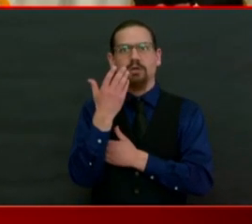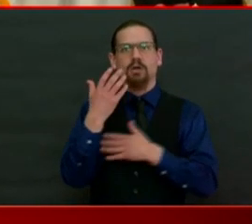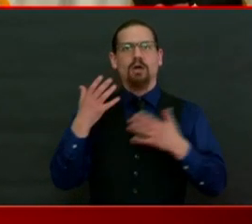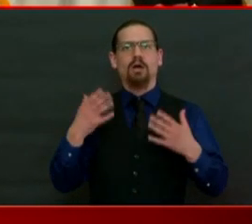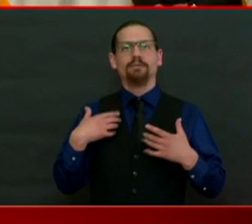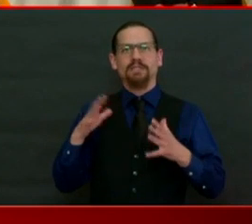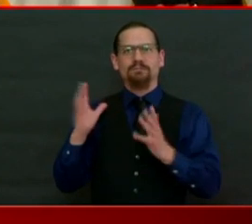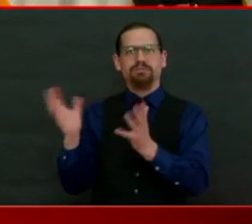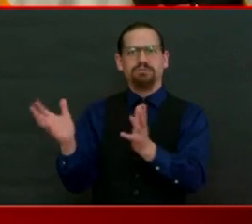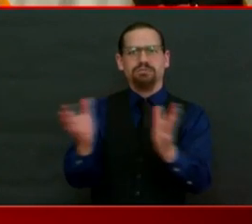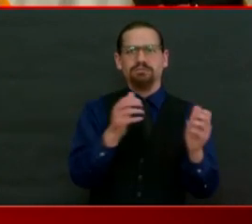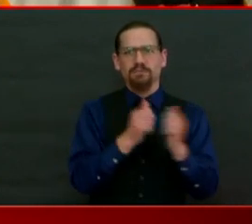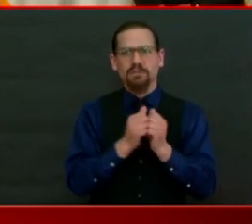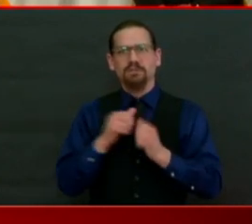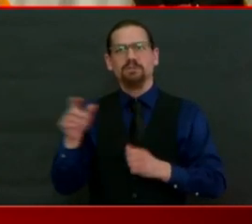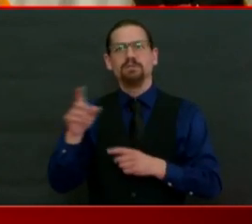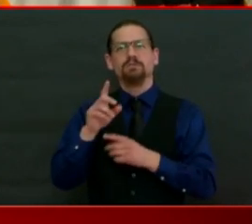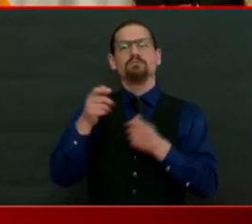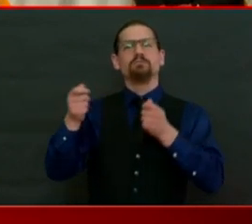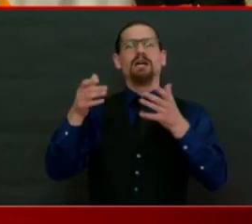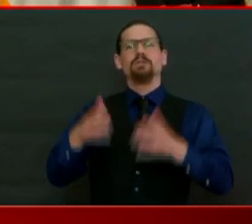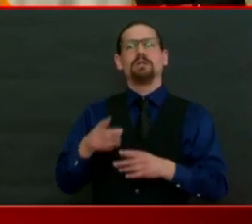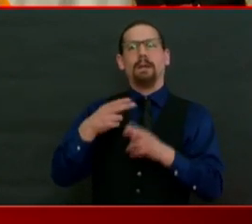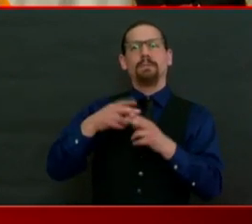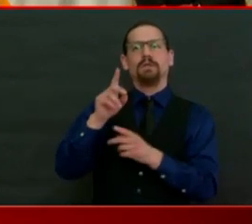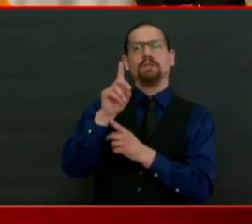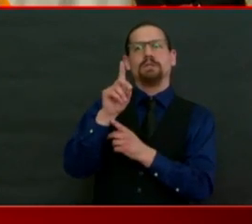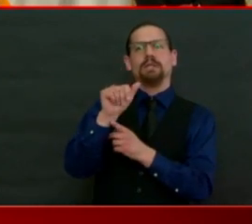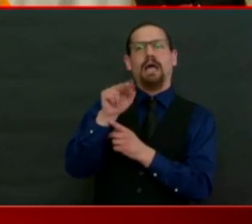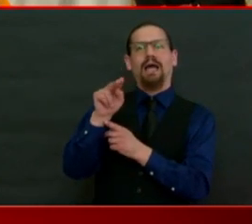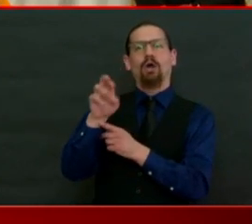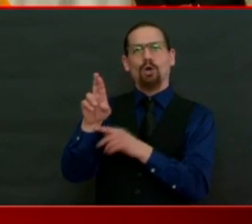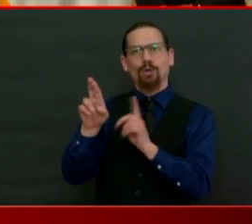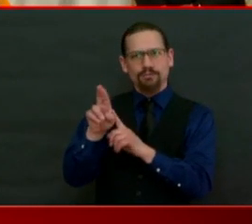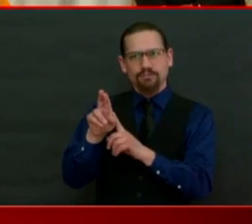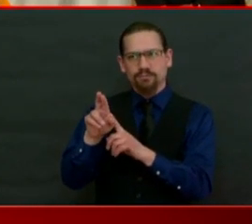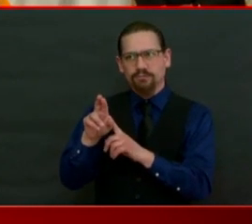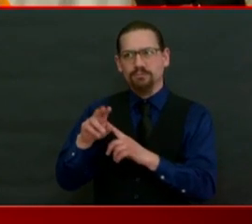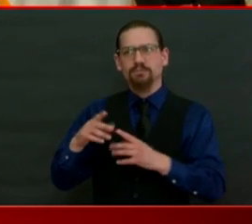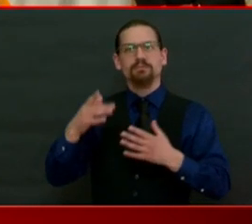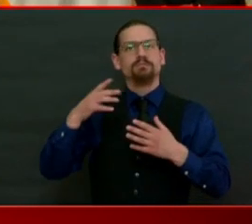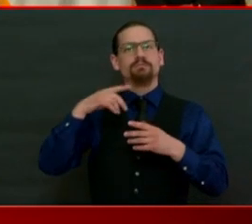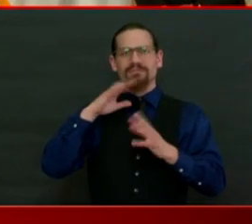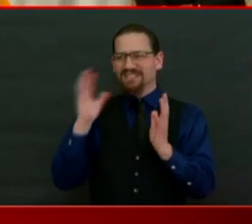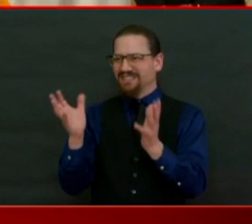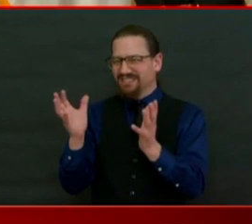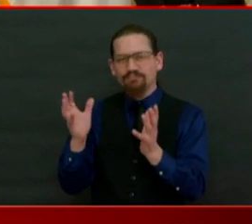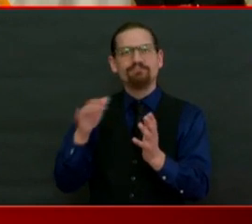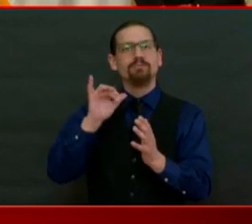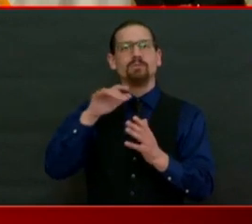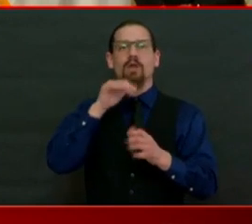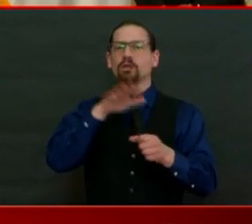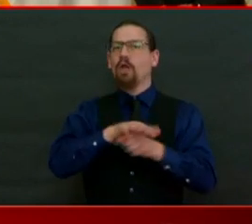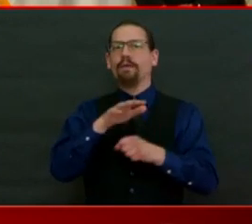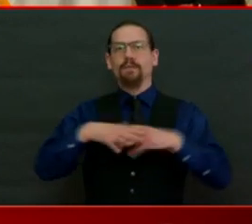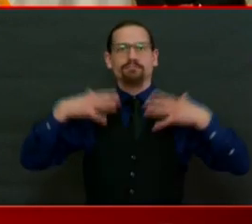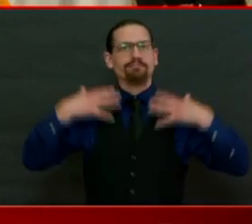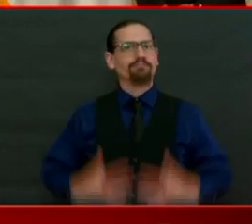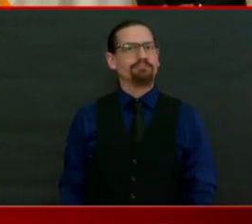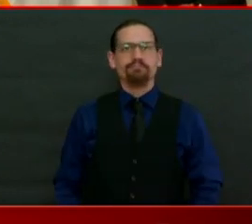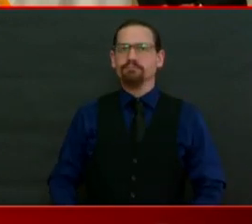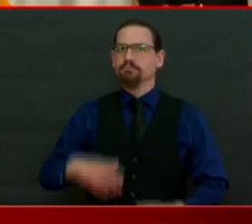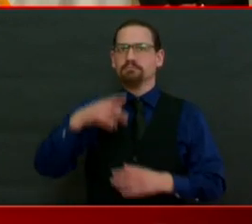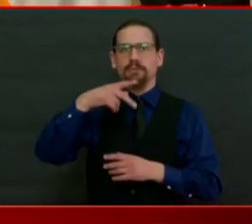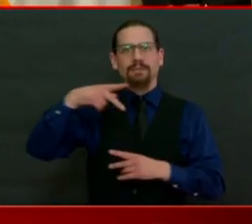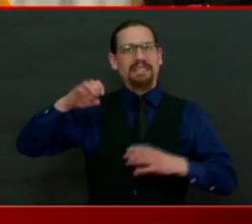because we can't get our hands on enough gowns. We are still struggling to get our testing really